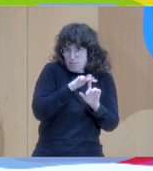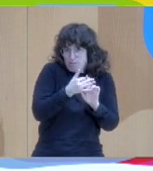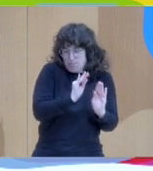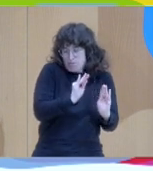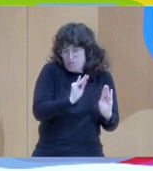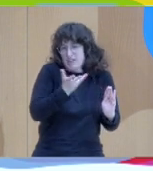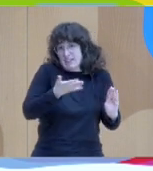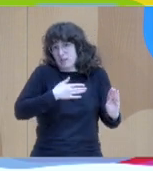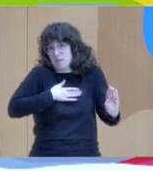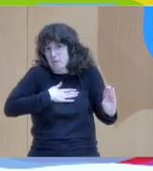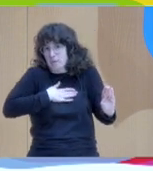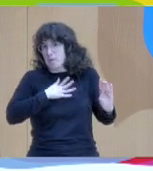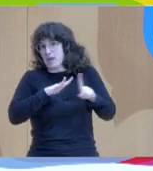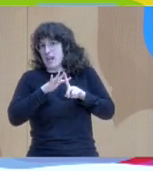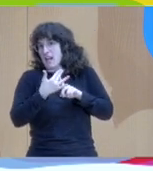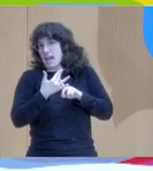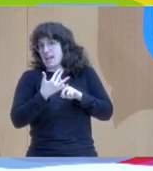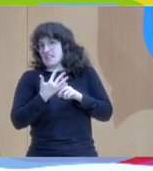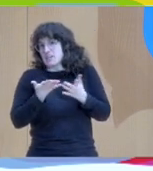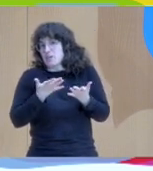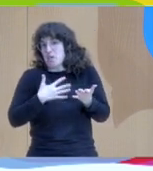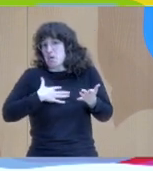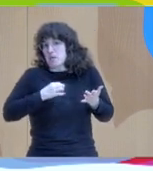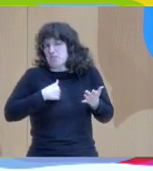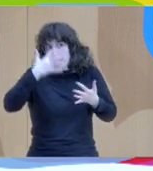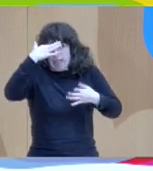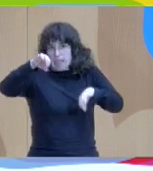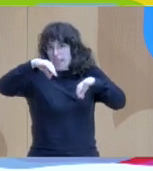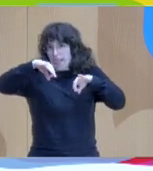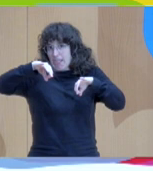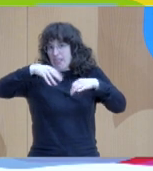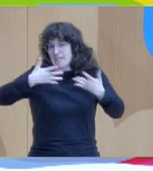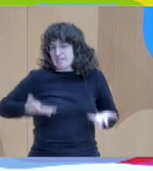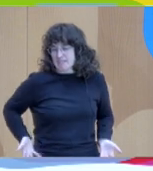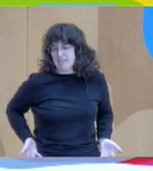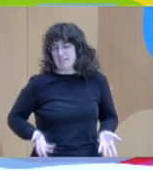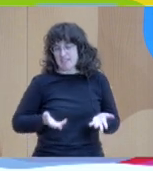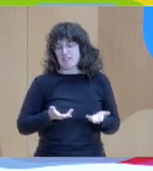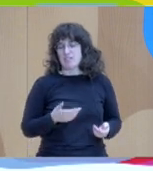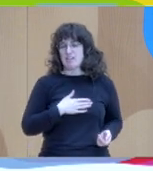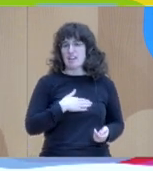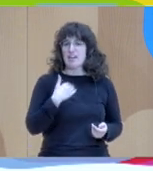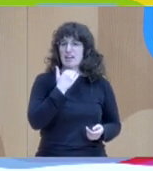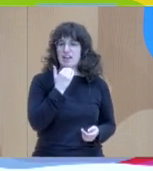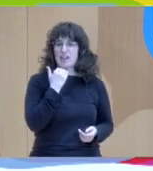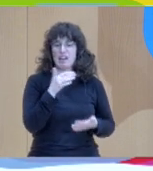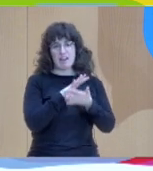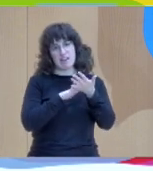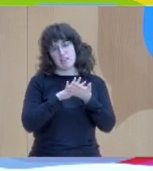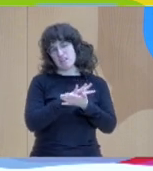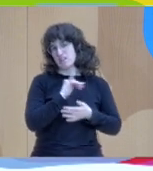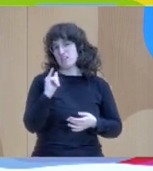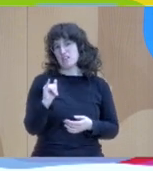Now I want to make a point here discussing with Jaakko Seikkula. We were writing a book and